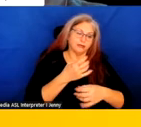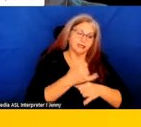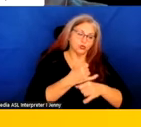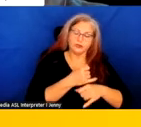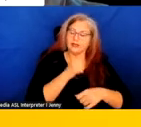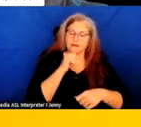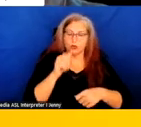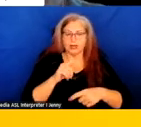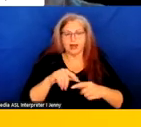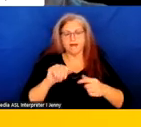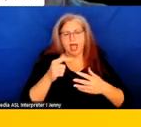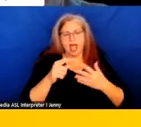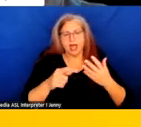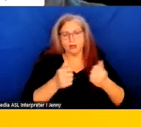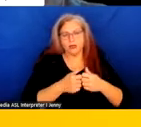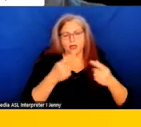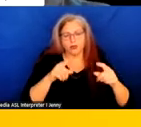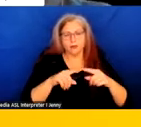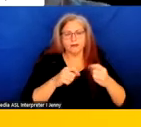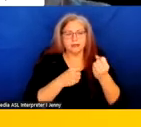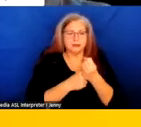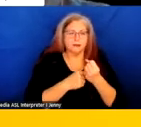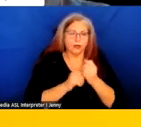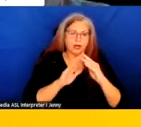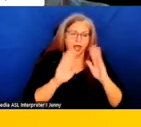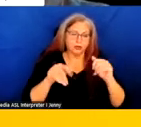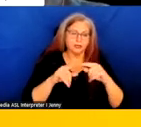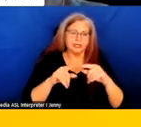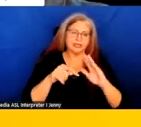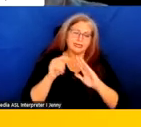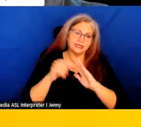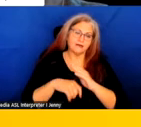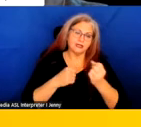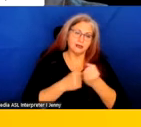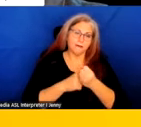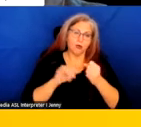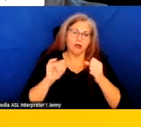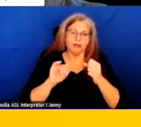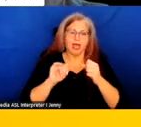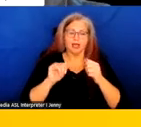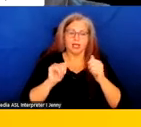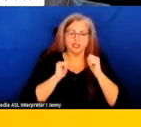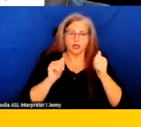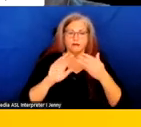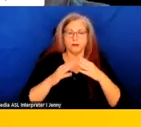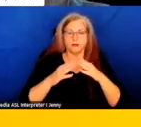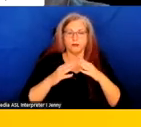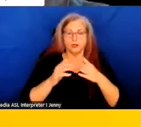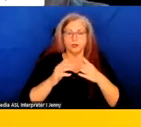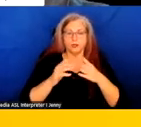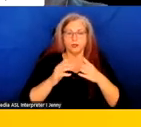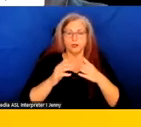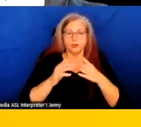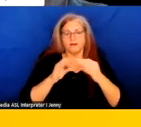under that agreement, like supported housing, intensive supports like assertive community treatment teams, and family and